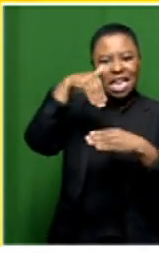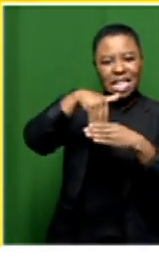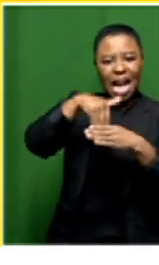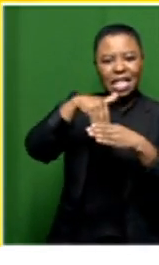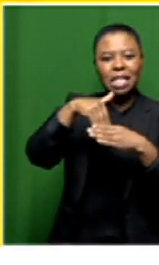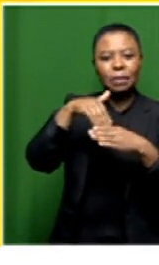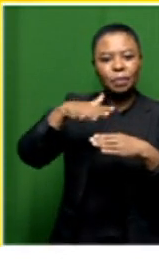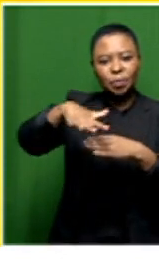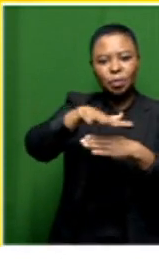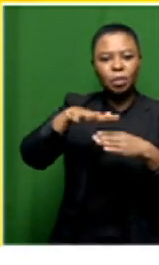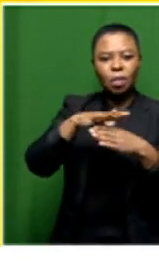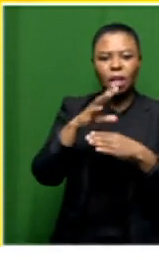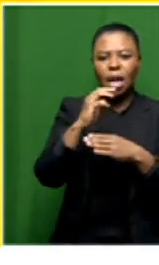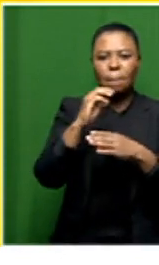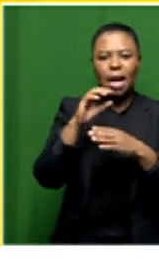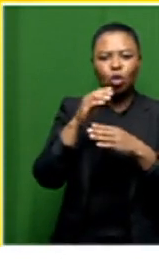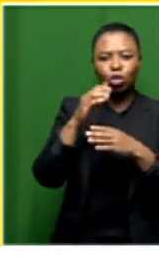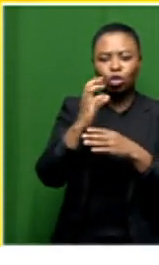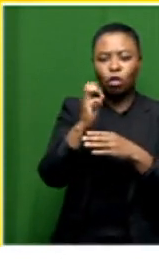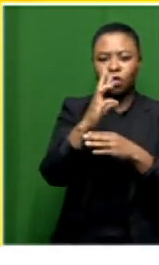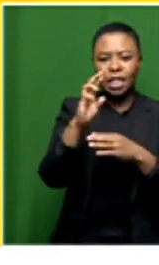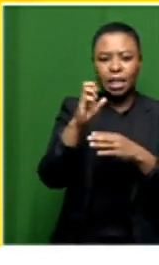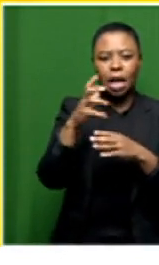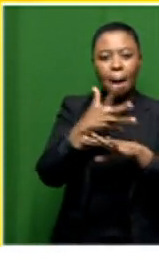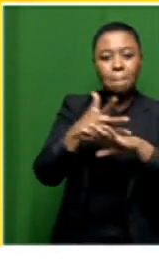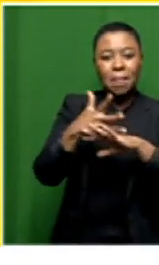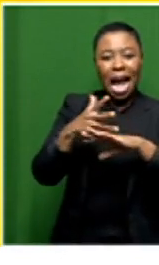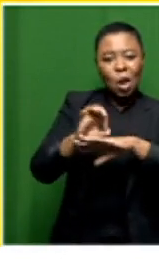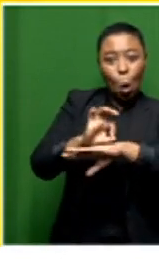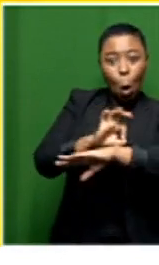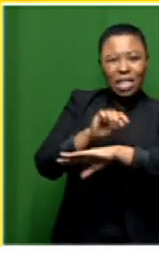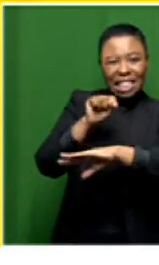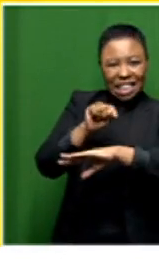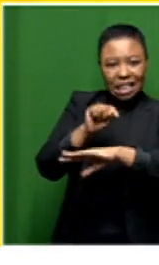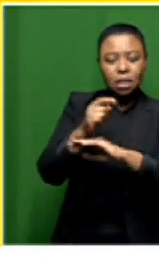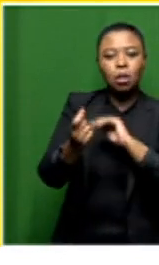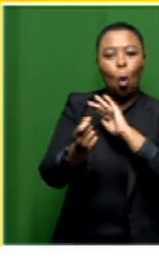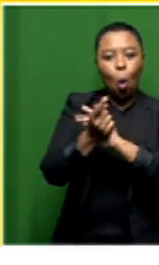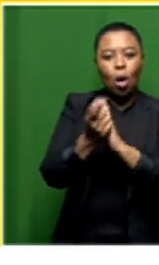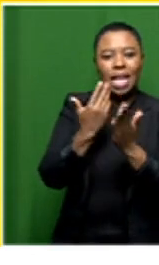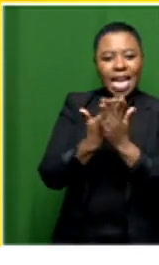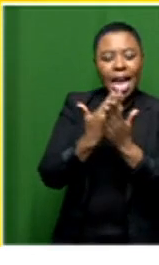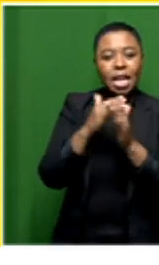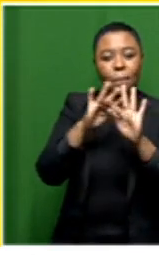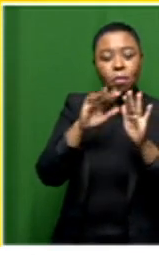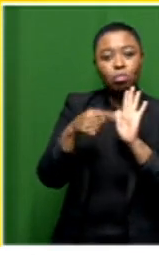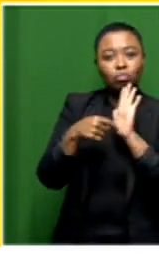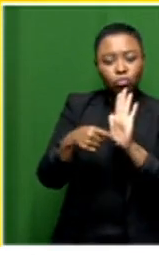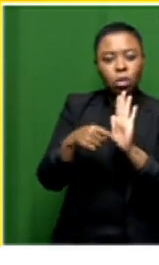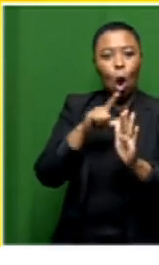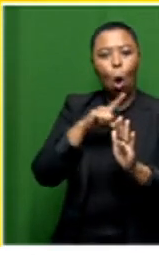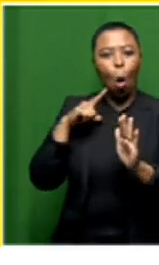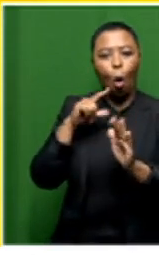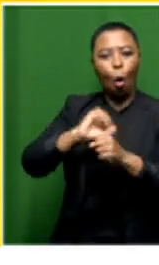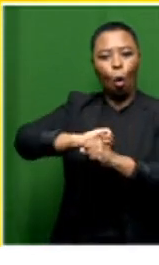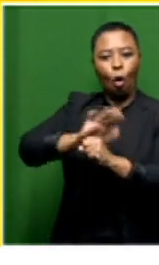microscopic blood clots might be the cause of some of the lingering symptoms that are experienced by individuals with long covert